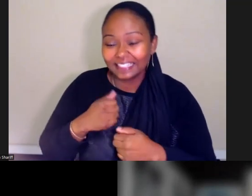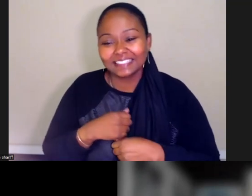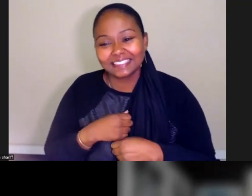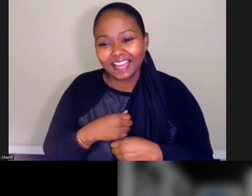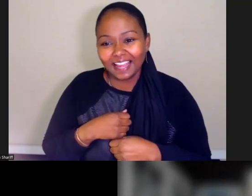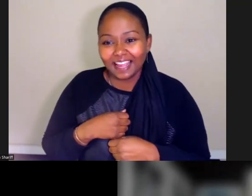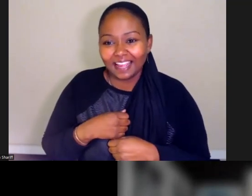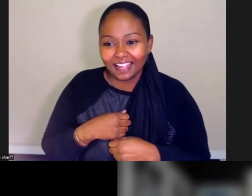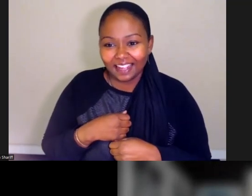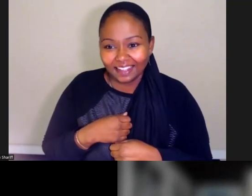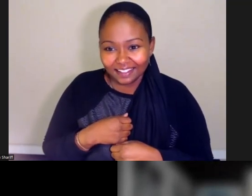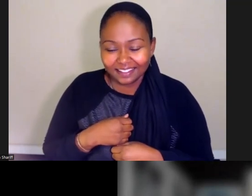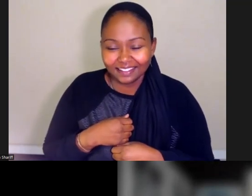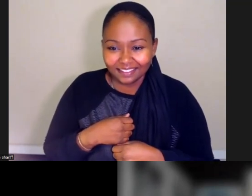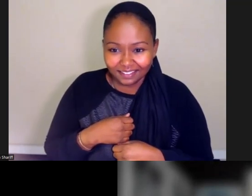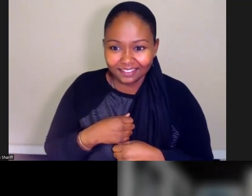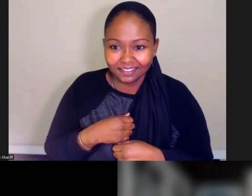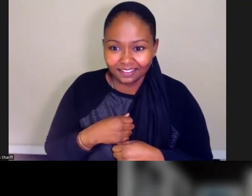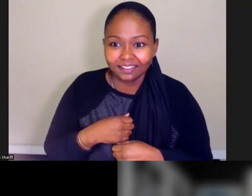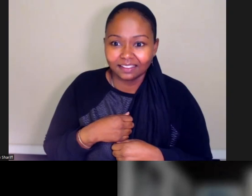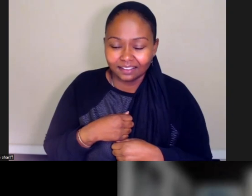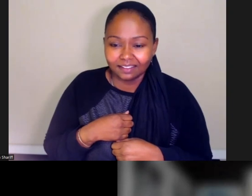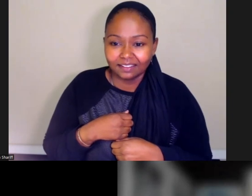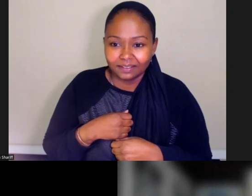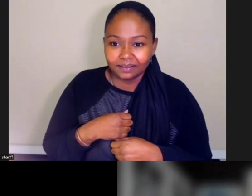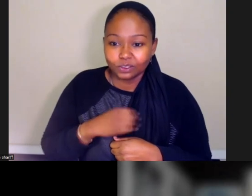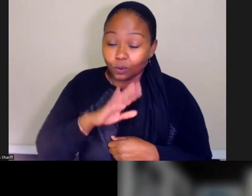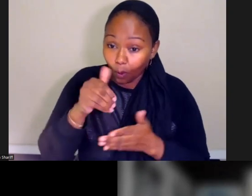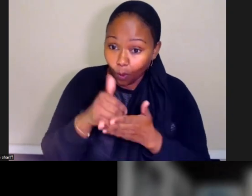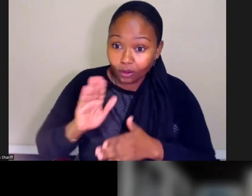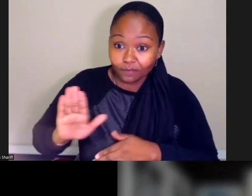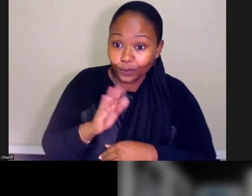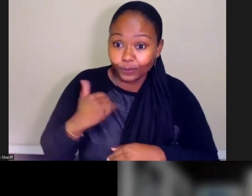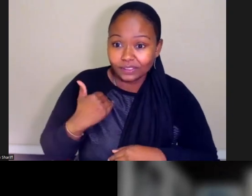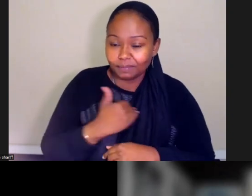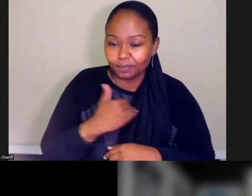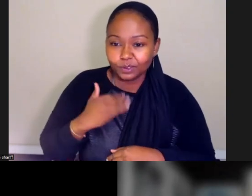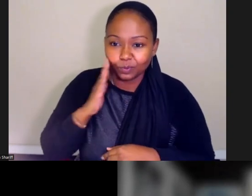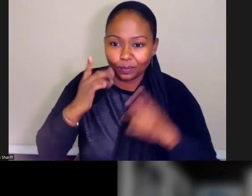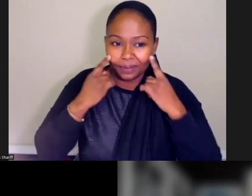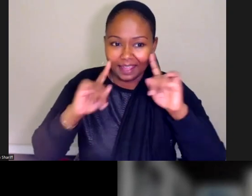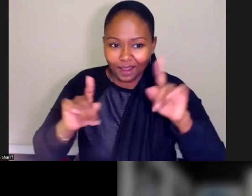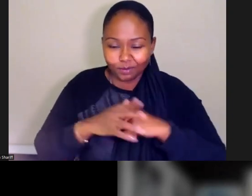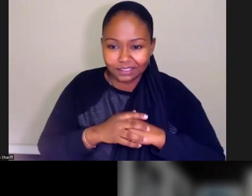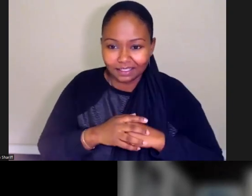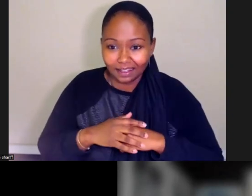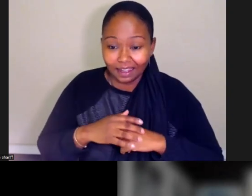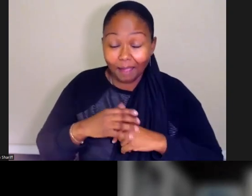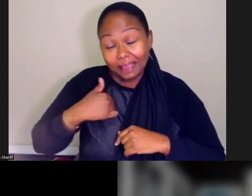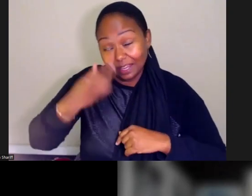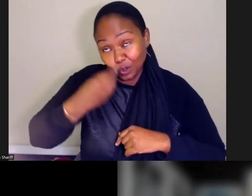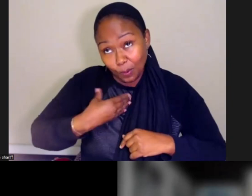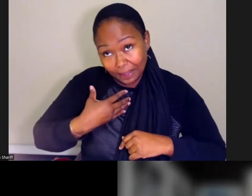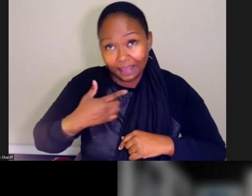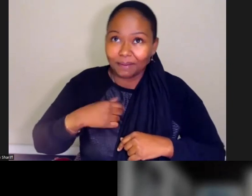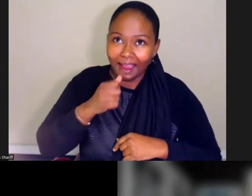named to that. So that's, you know, one, all of those members will be announced. I know that my, I was told that I haven't seen